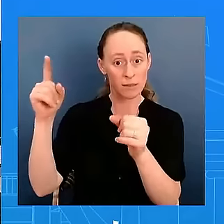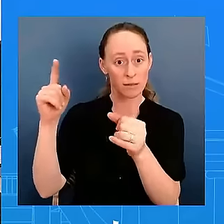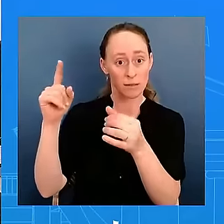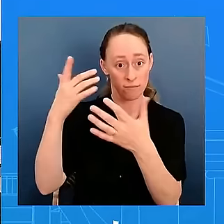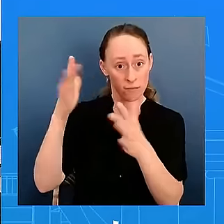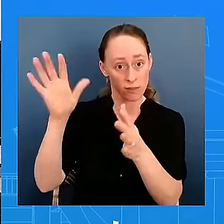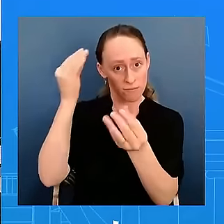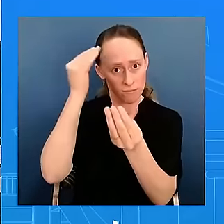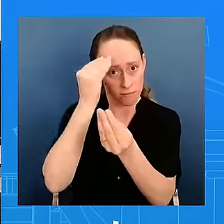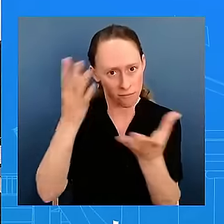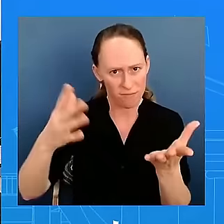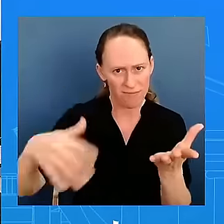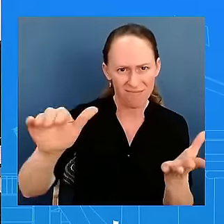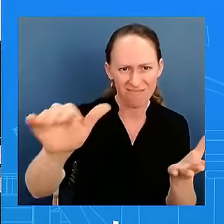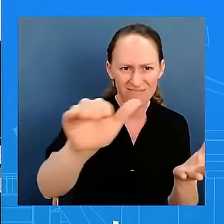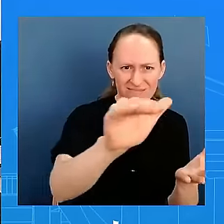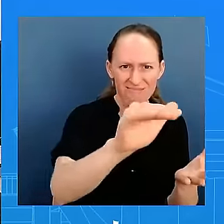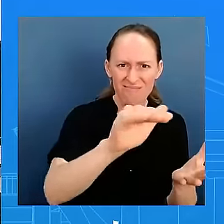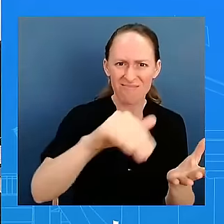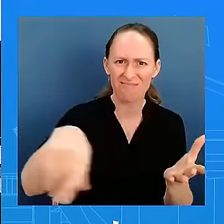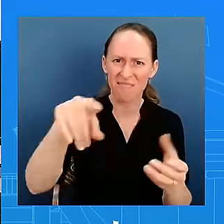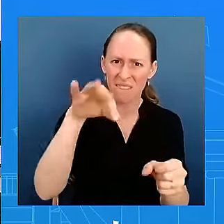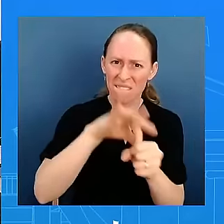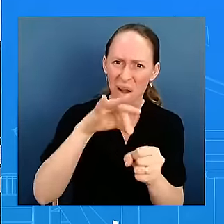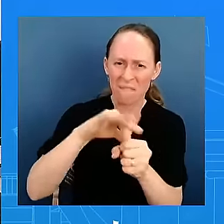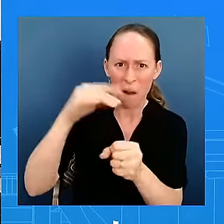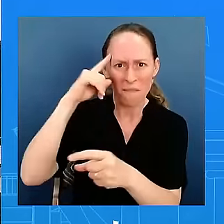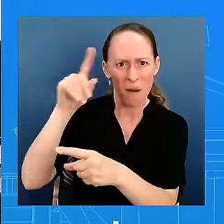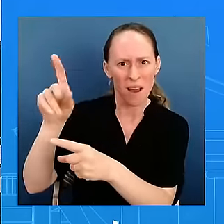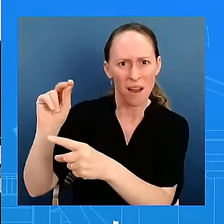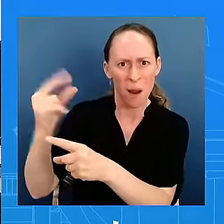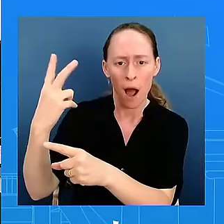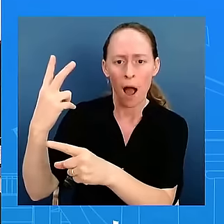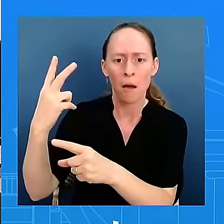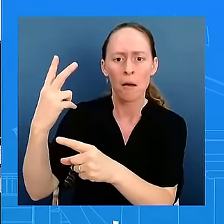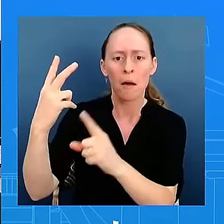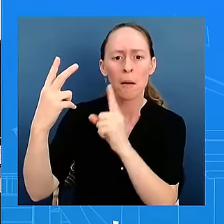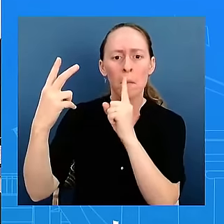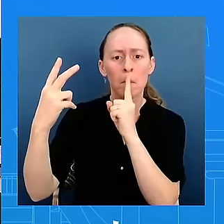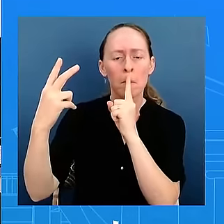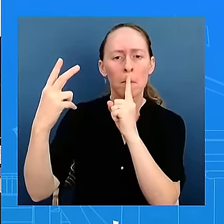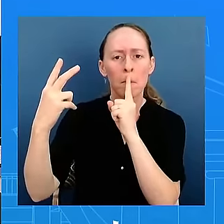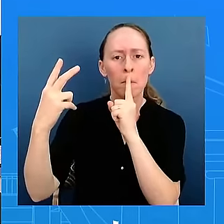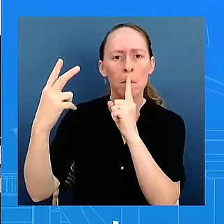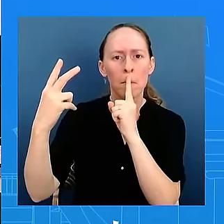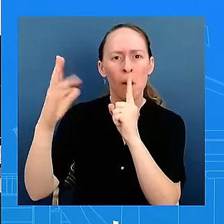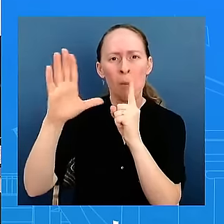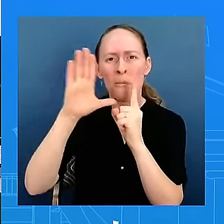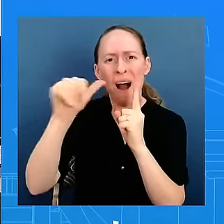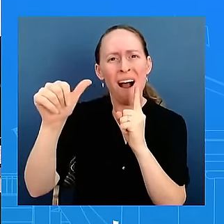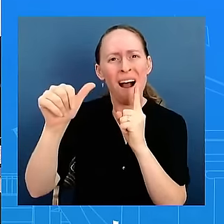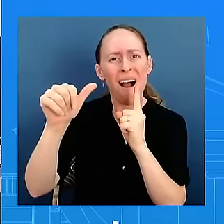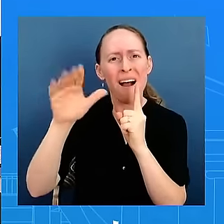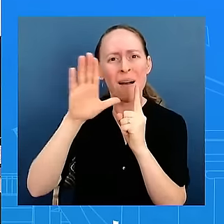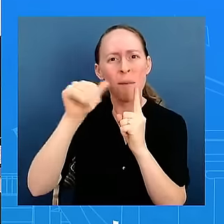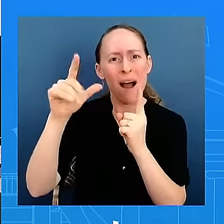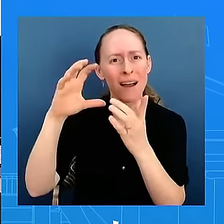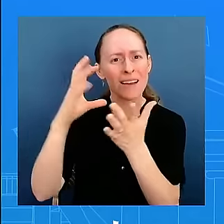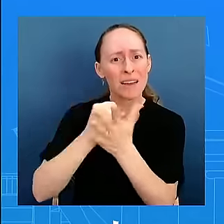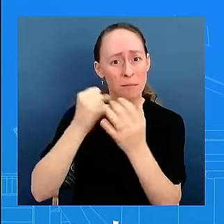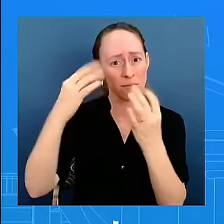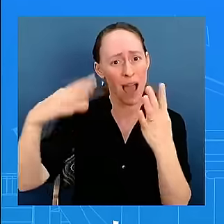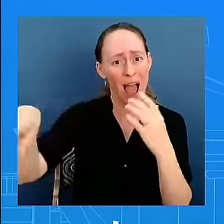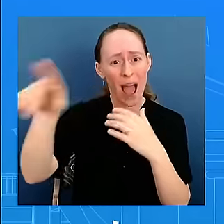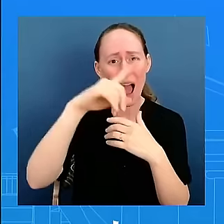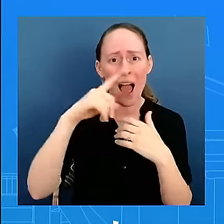is up to you the american people why not use that moment when he had millions of people tuned in to say that message flat out because he